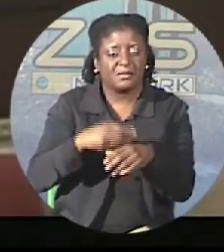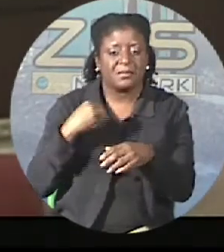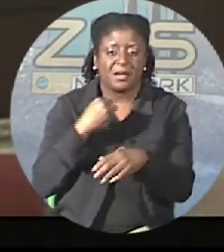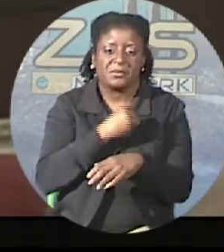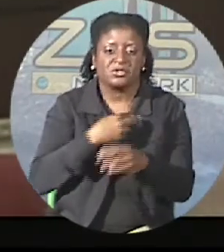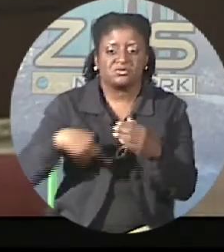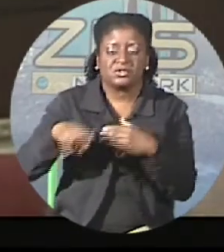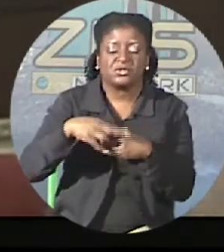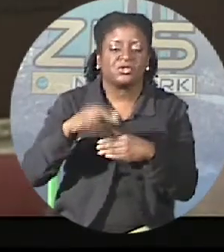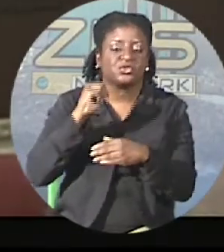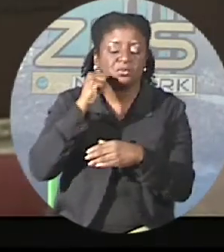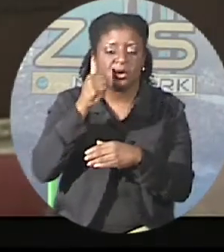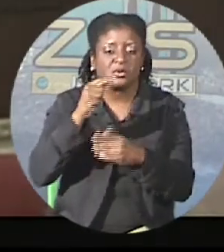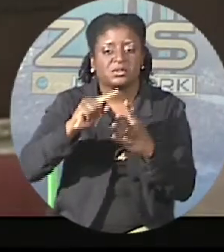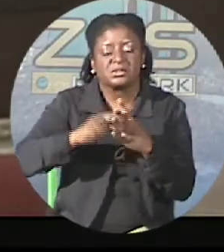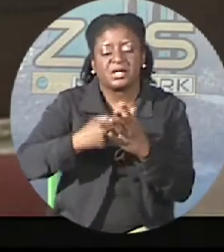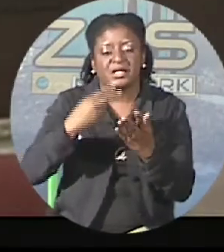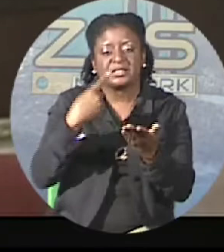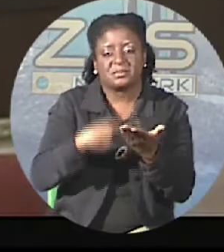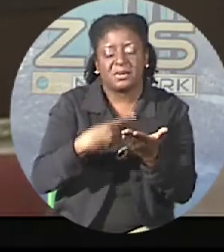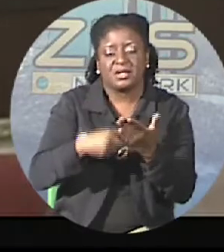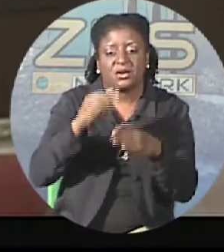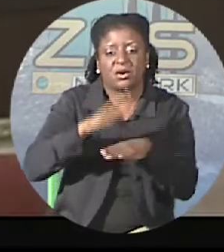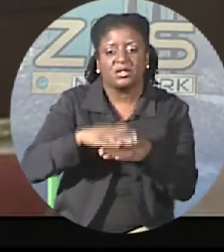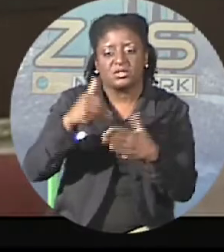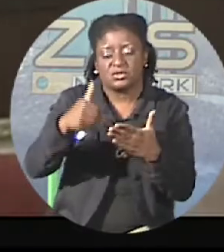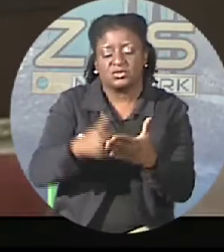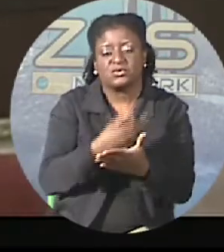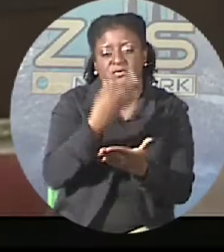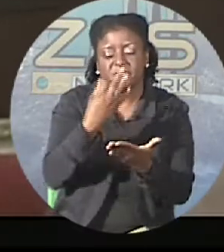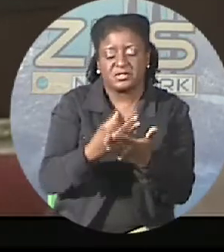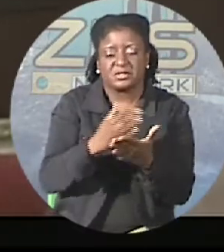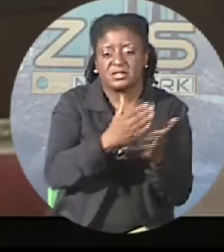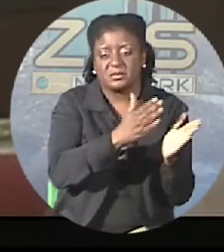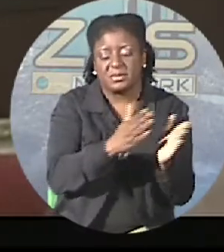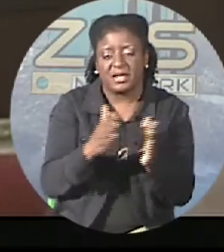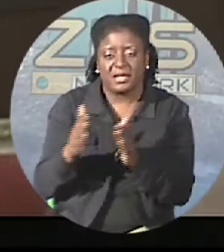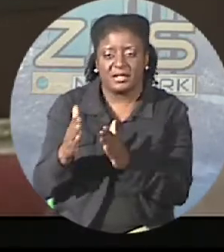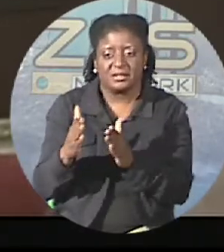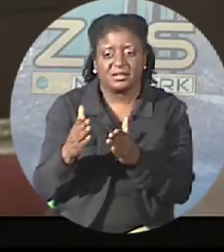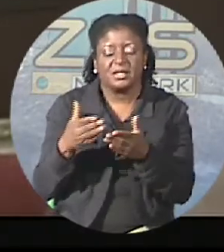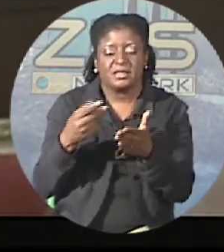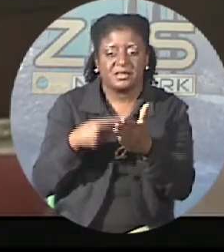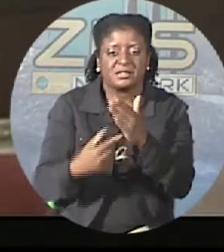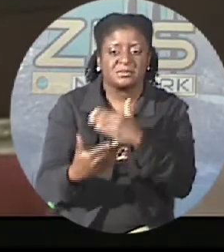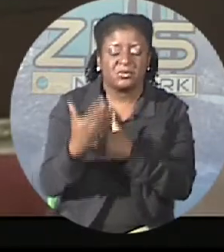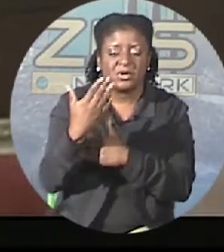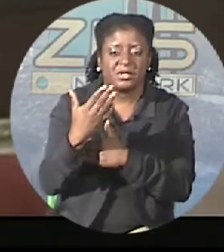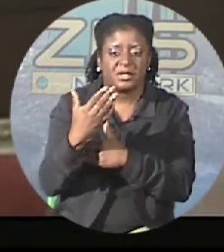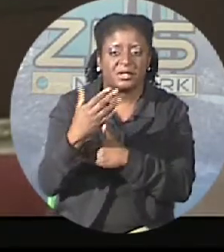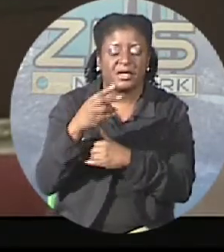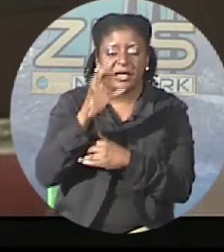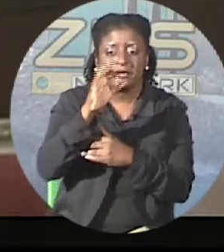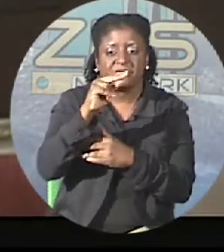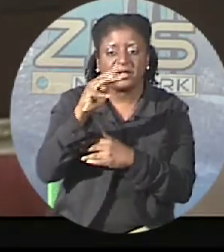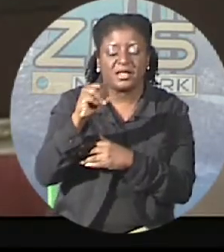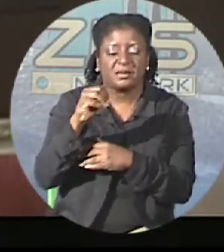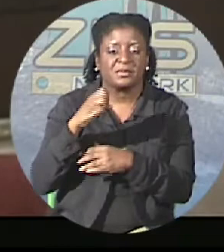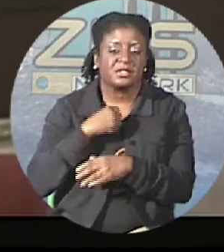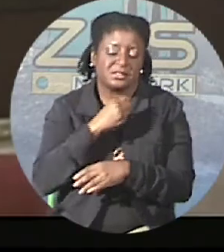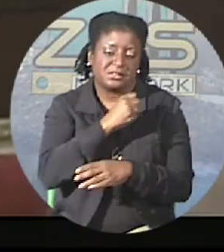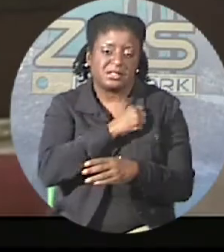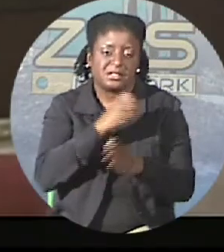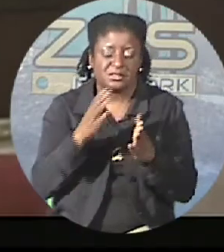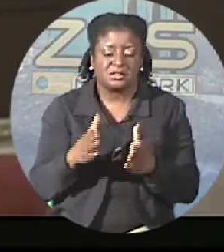to begin debate on the new fiscal plan. During the sitting this morning, Free National Movement Senator Jennifer Isaacs-Dodson was also